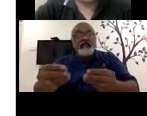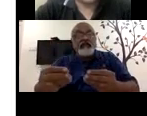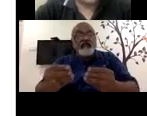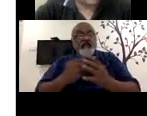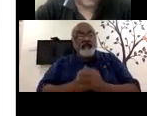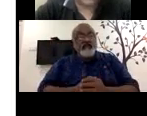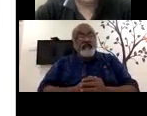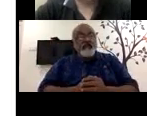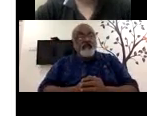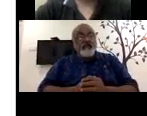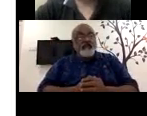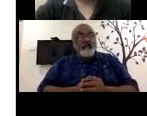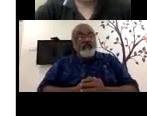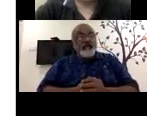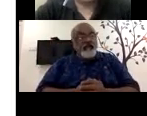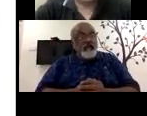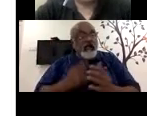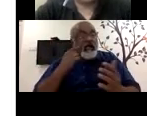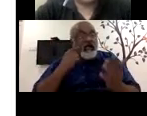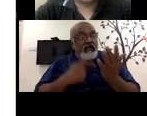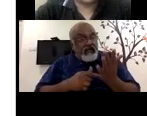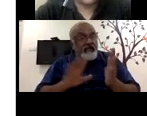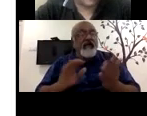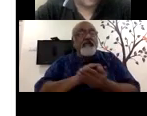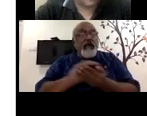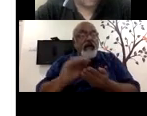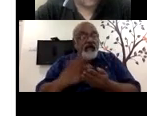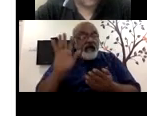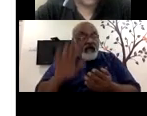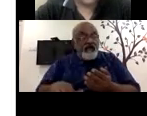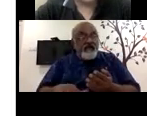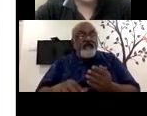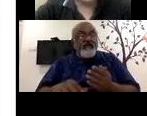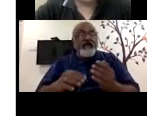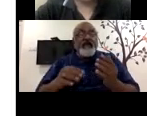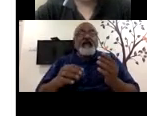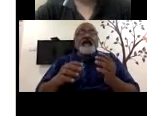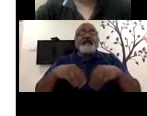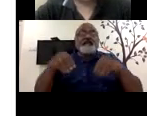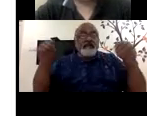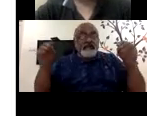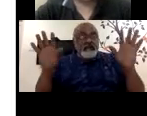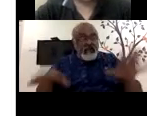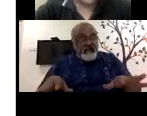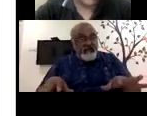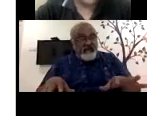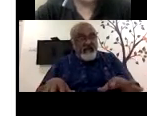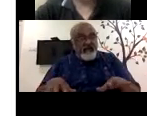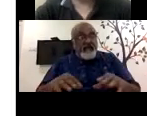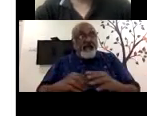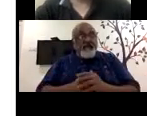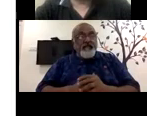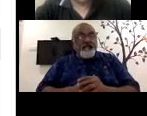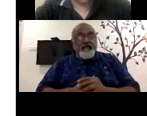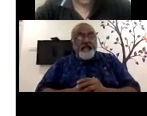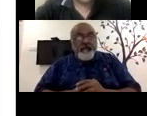uh, apprenticeship. Again, we've done well, even more difficult, um, uh, less convention, less disabilities. We